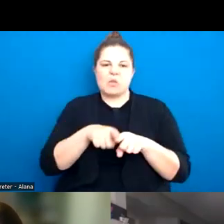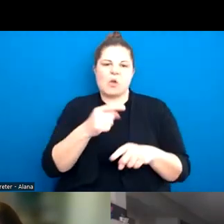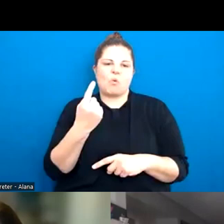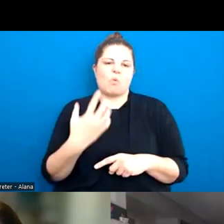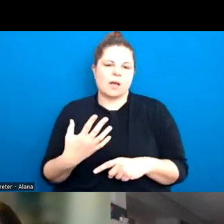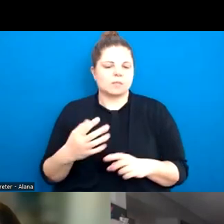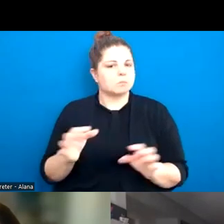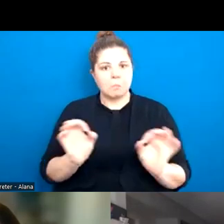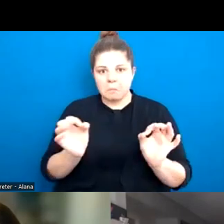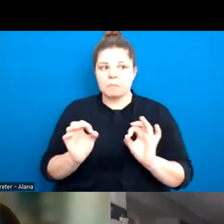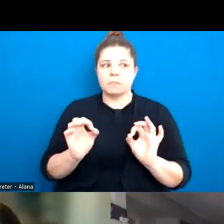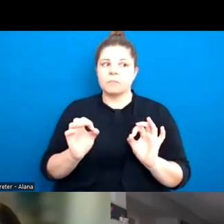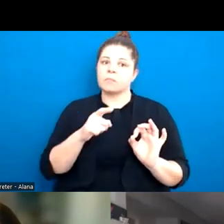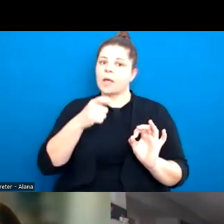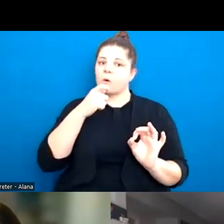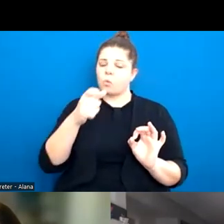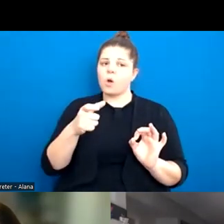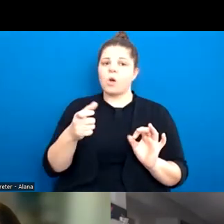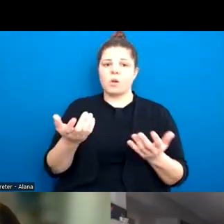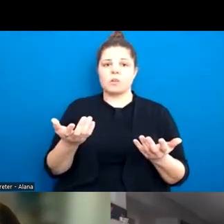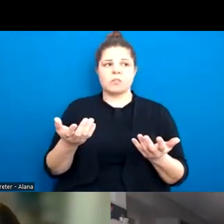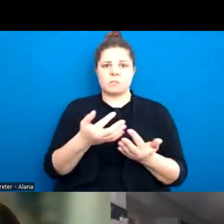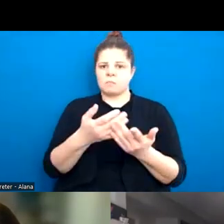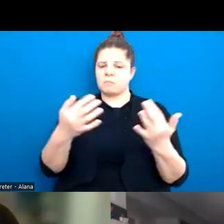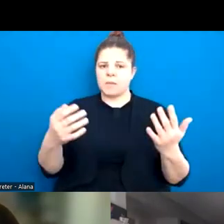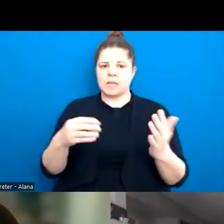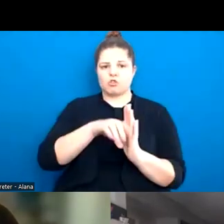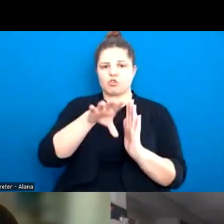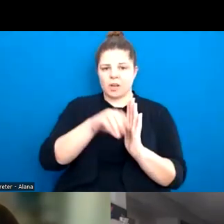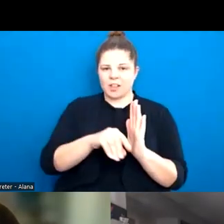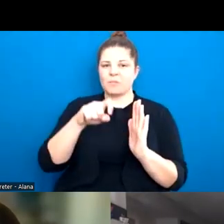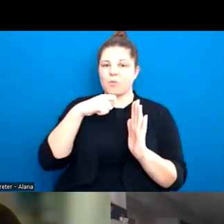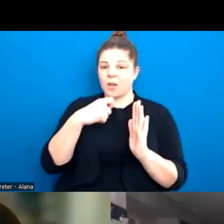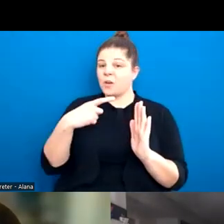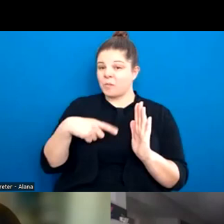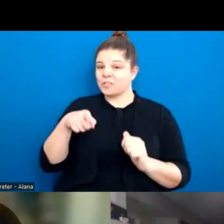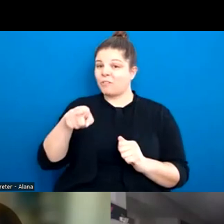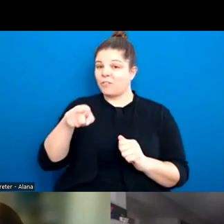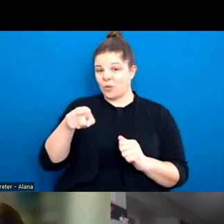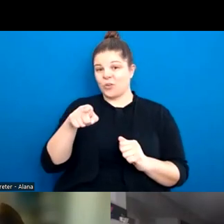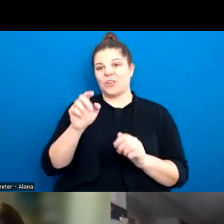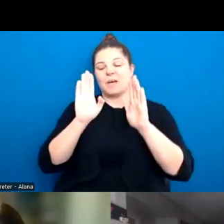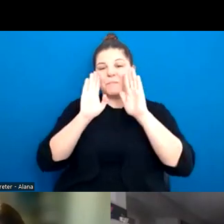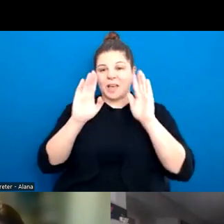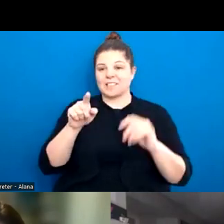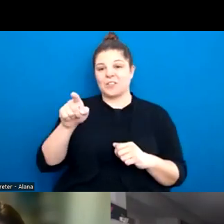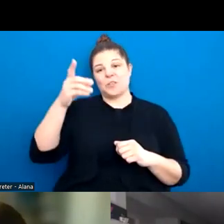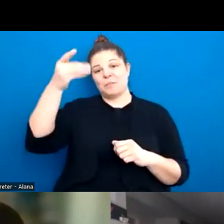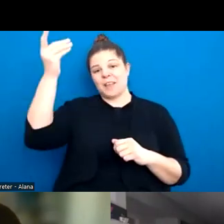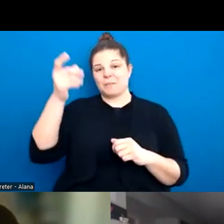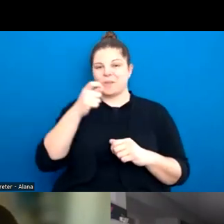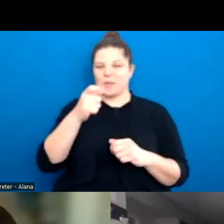actually something that I think is going to be actively threaded through curriculum. Thanks to your work. It's freaking amazing that you've managed to have this